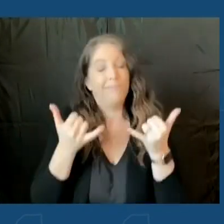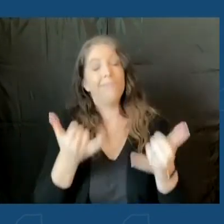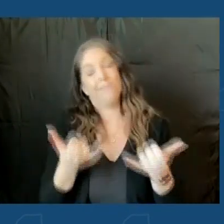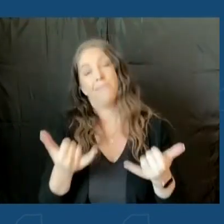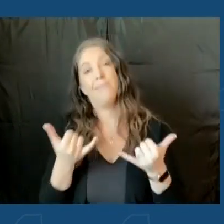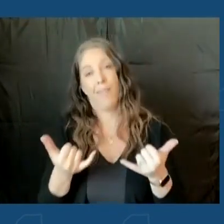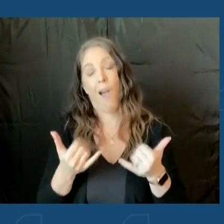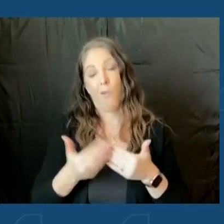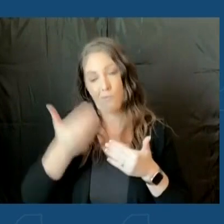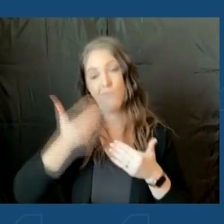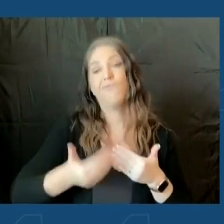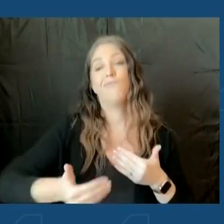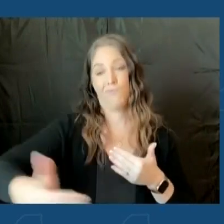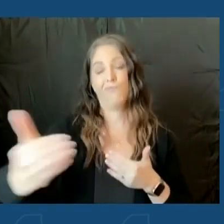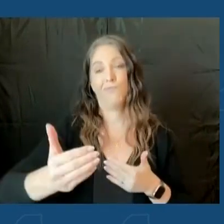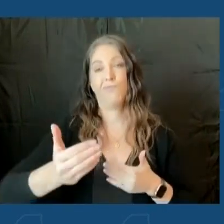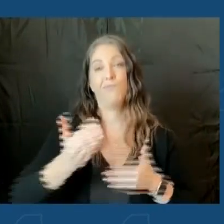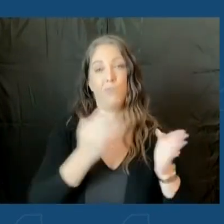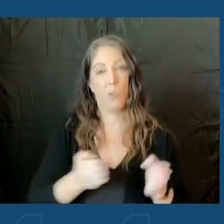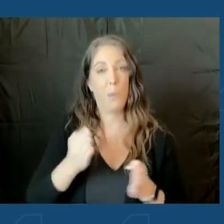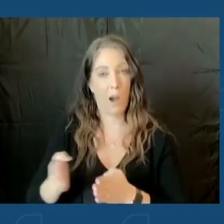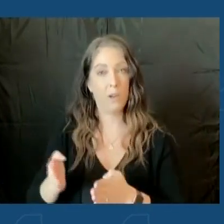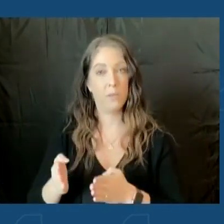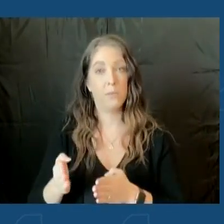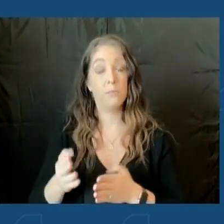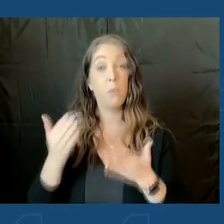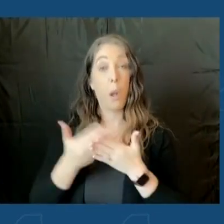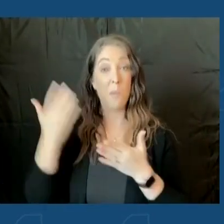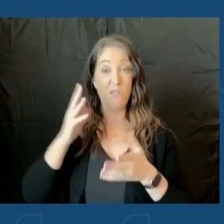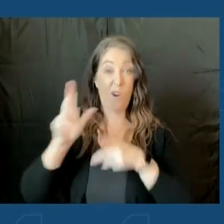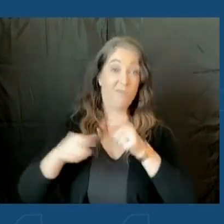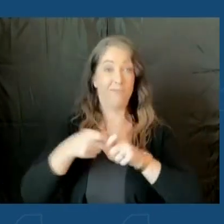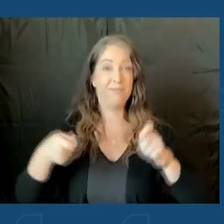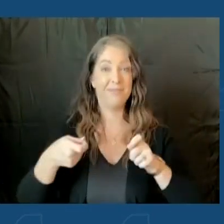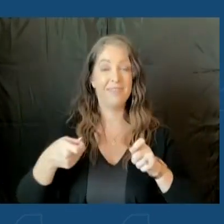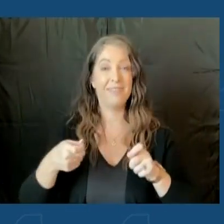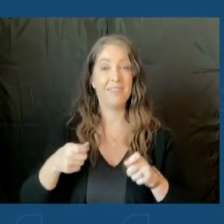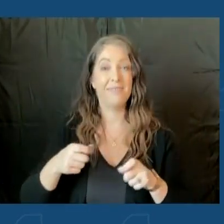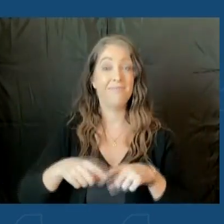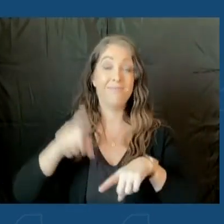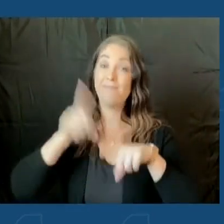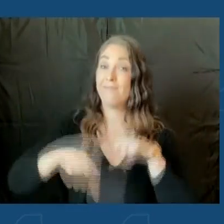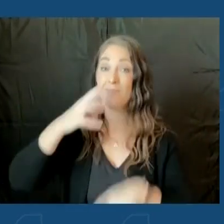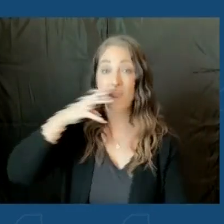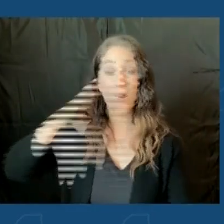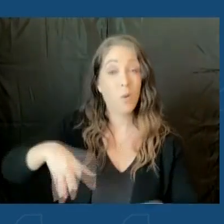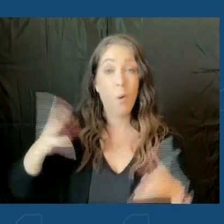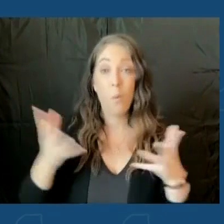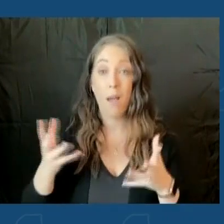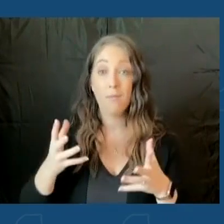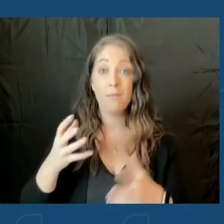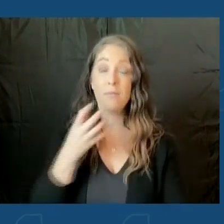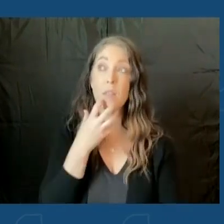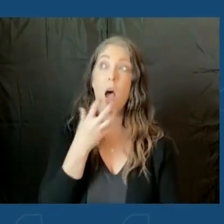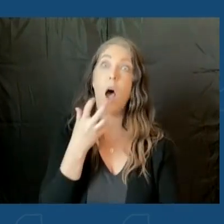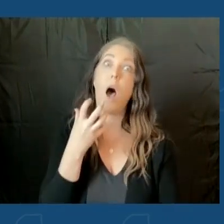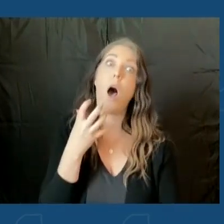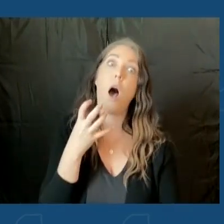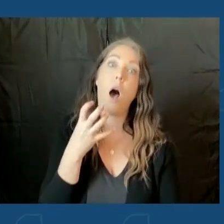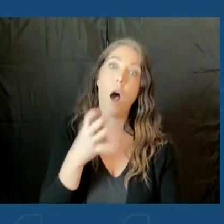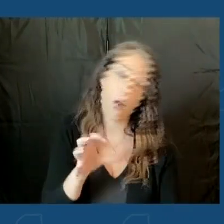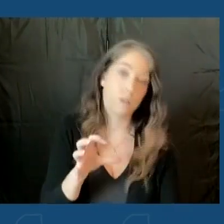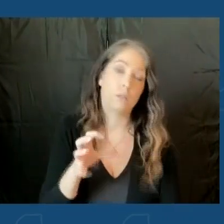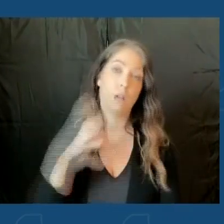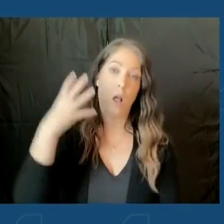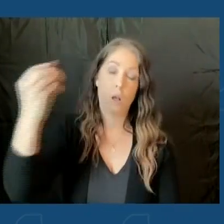with those preparations. But before we wrap up, cannot ignore the fact that we're going through extreme heat, heat wave. And